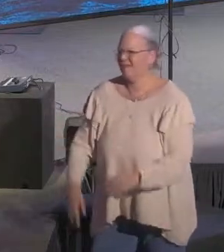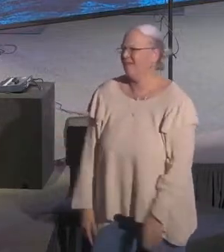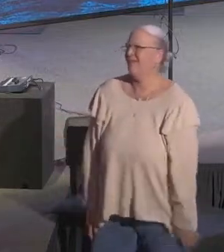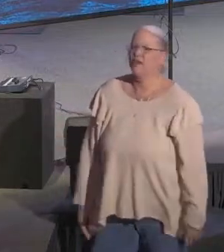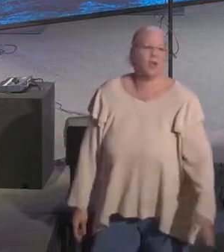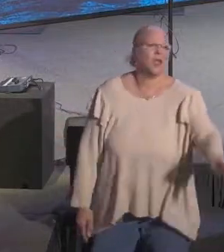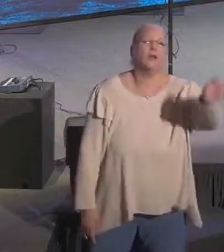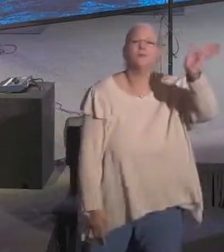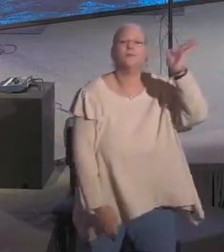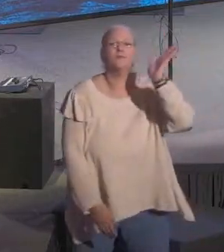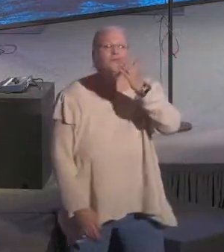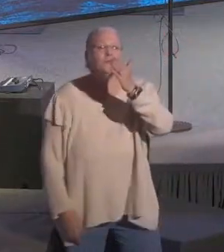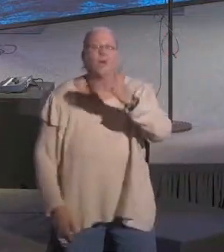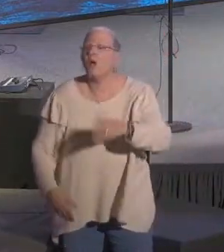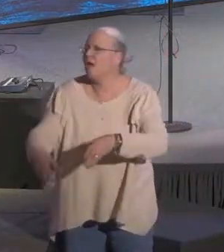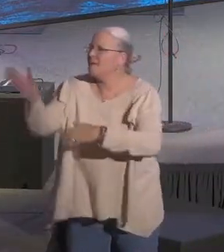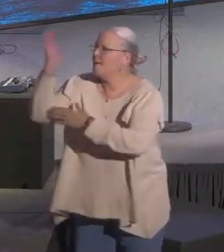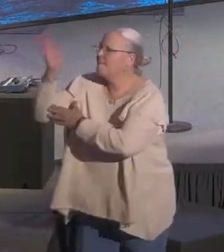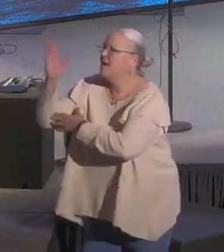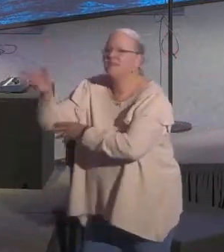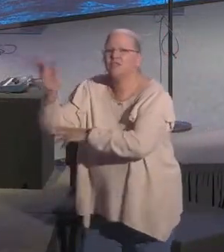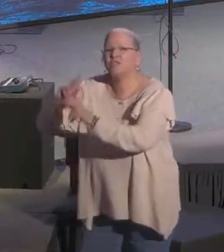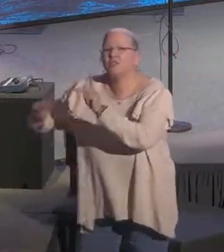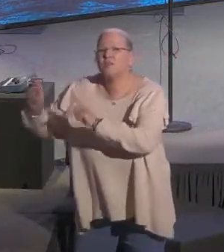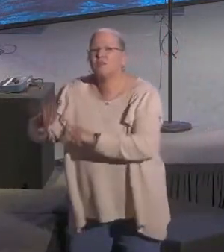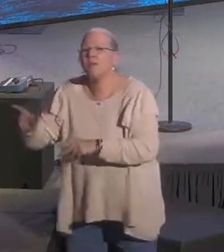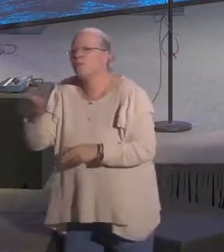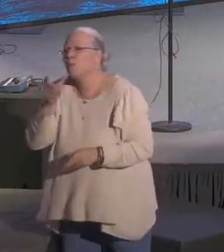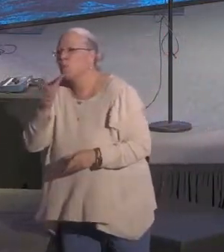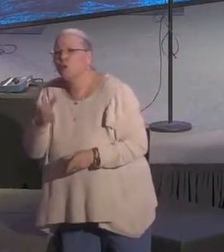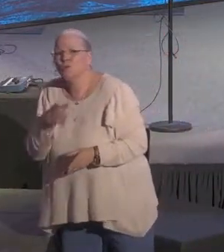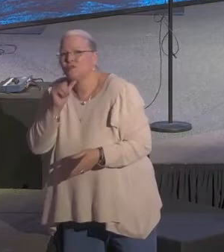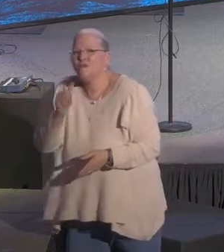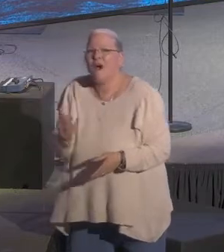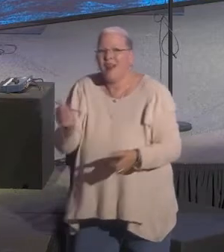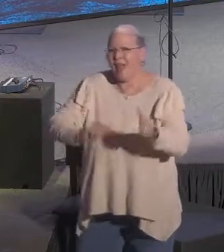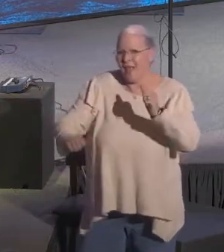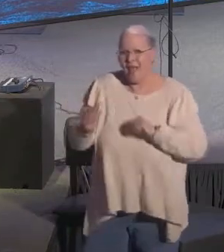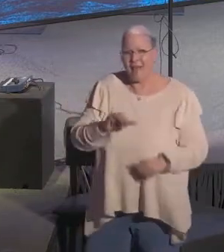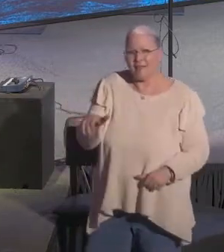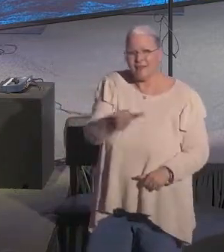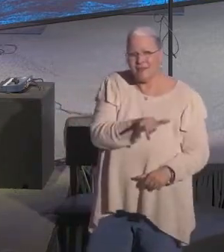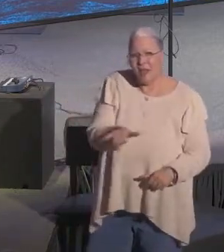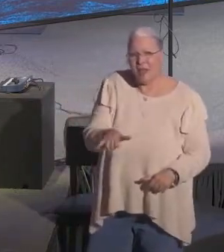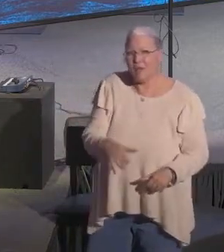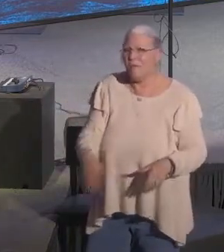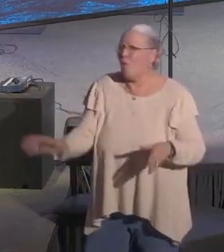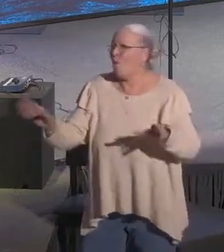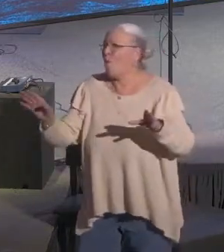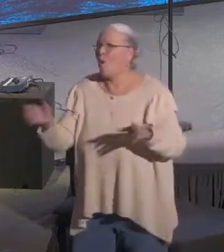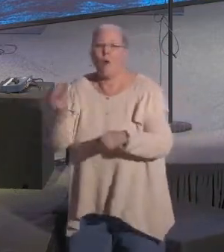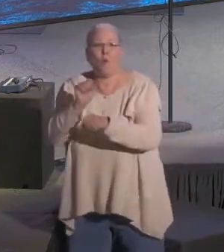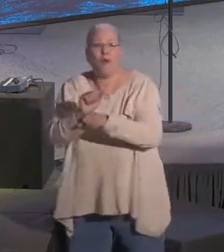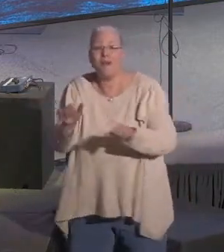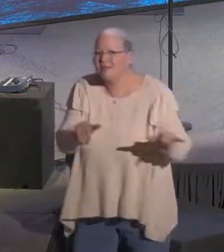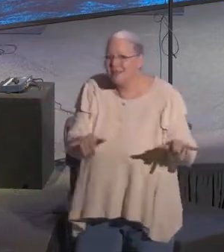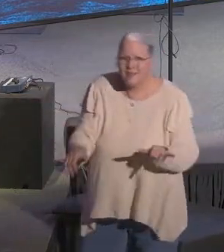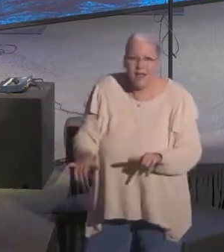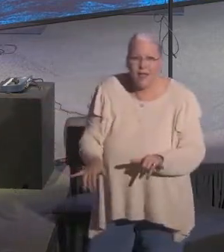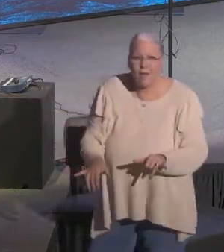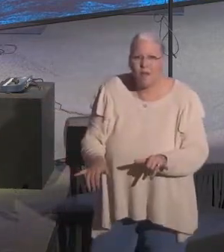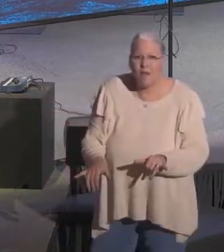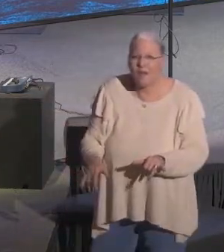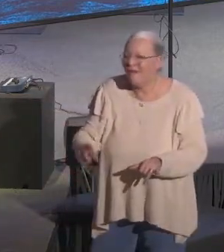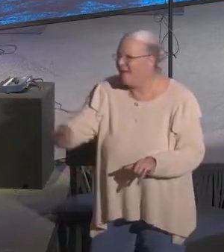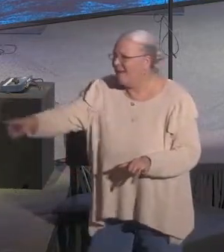He's the one that is going and seeking people, drawing people to himself. We need to go with a positivity and a joy and let